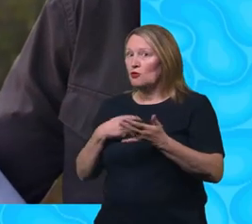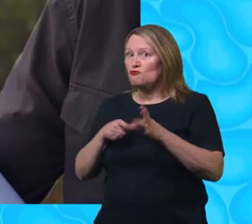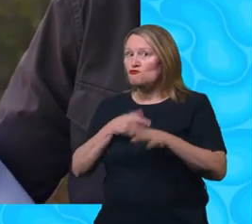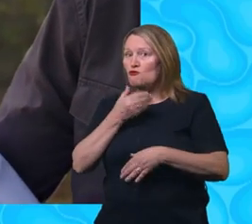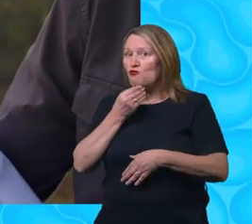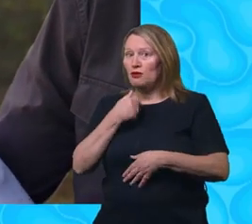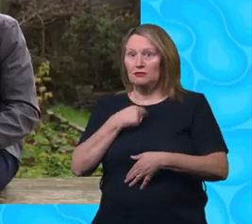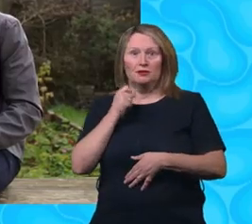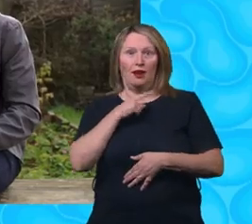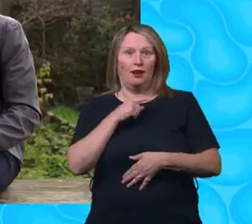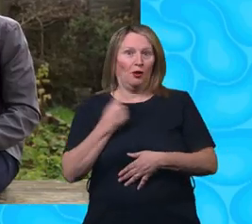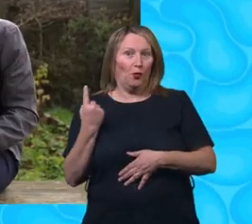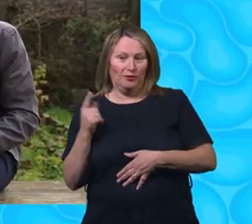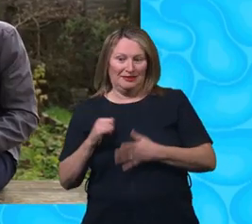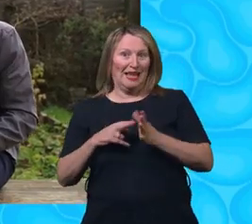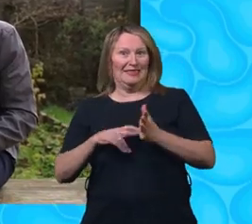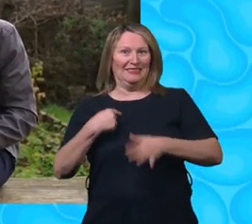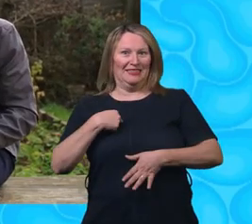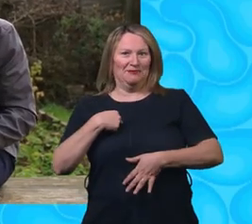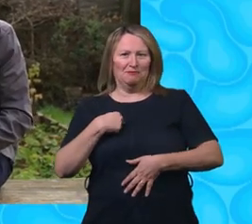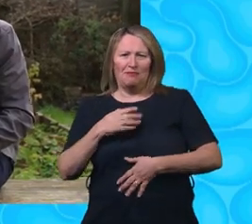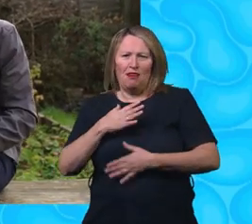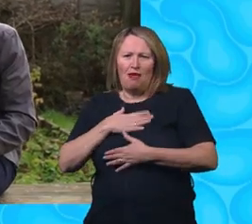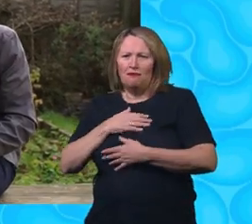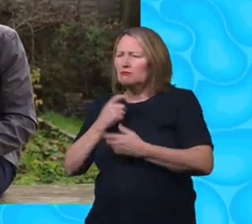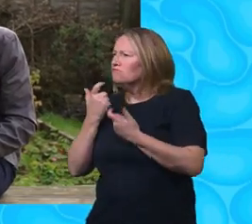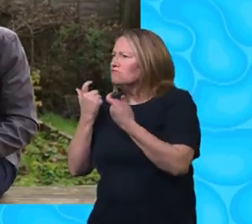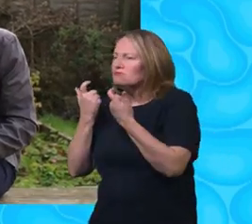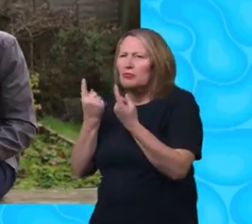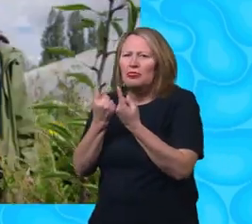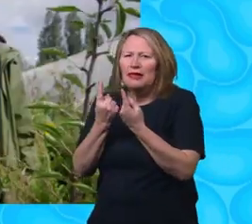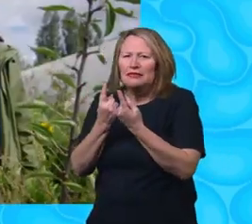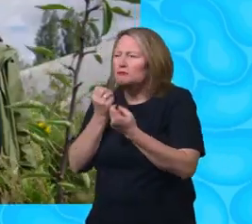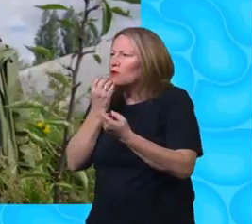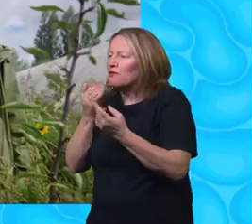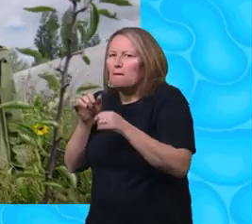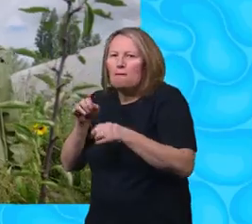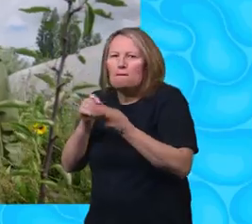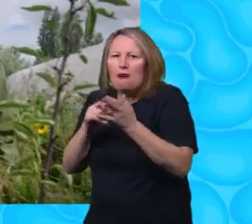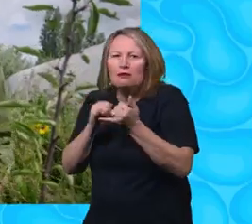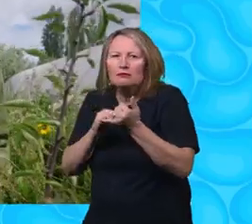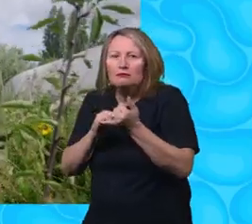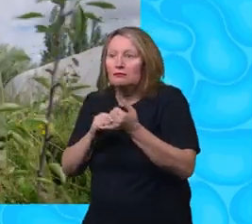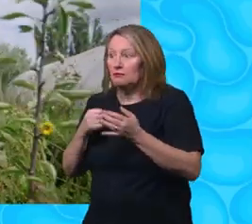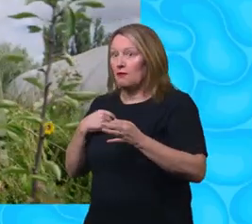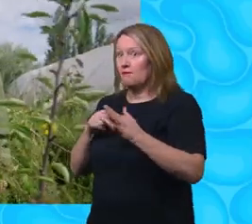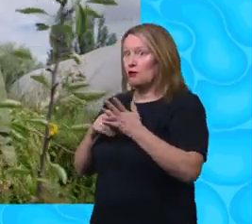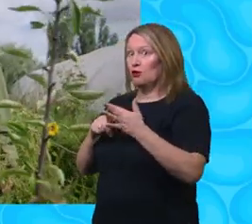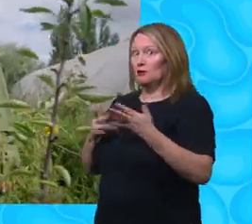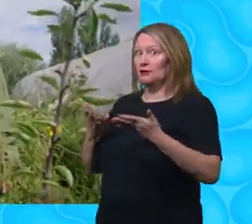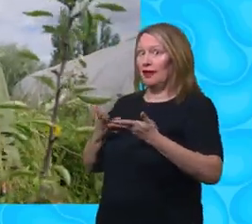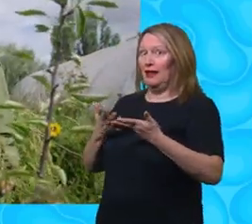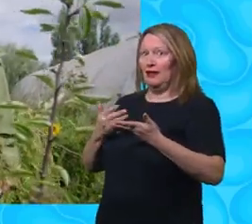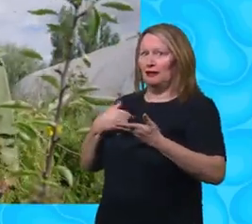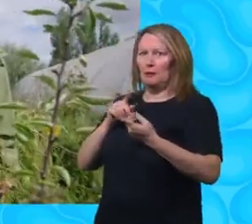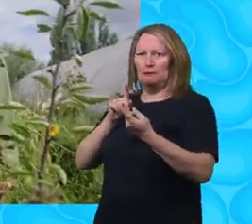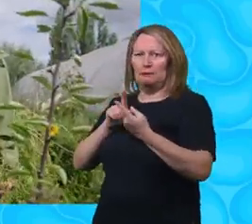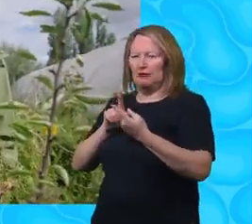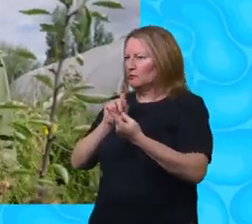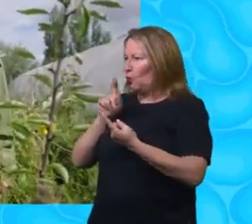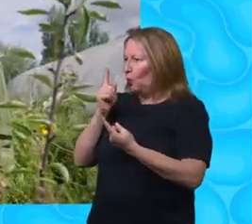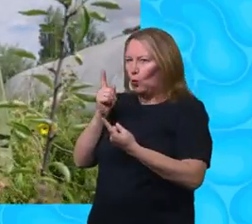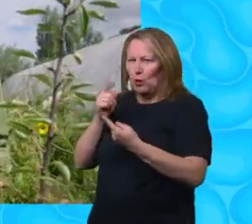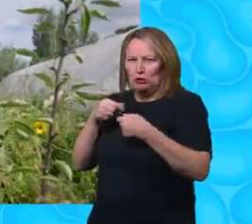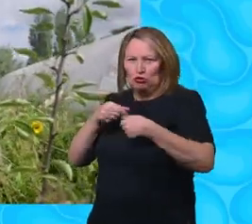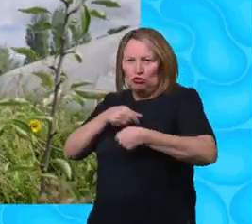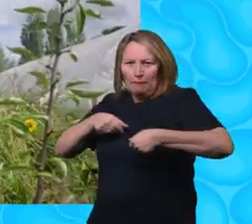Son. Fernie. And we love buzzing around looking for beautiful bugs. And I'm Fern. Today we're going to be meeting a stripy insect